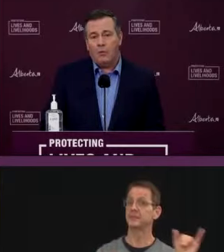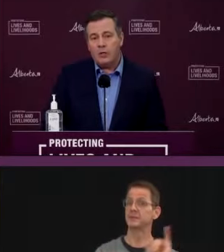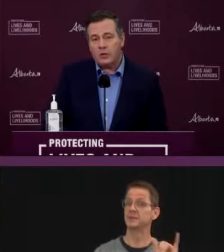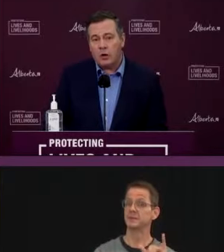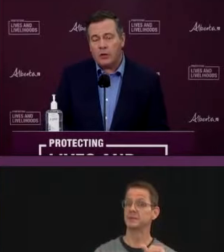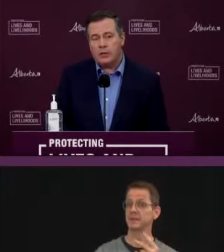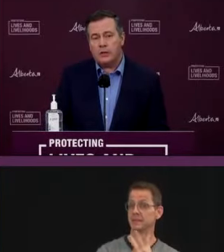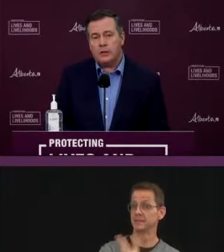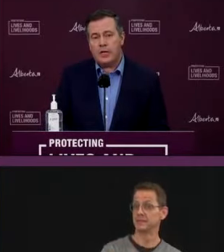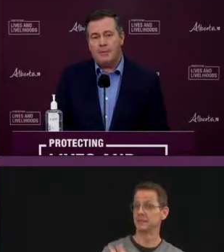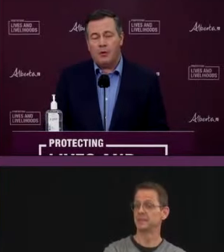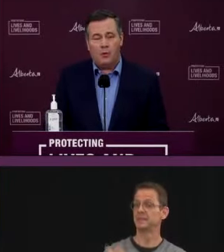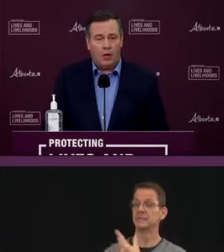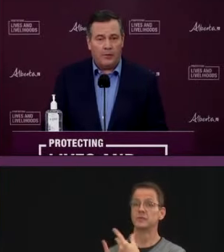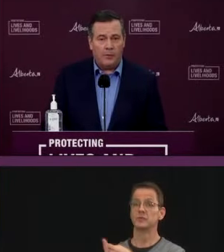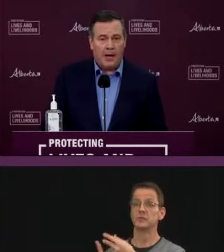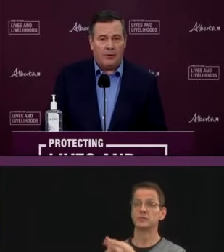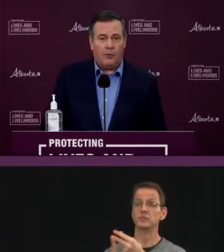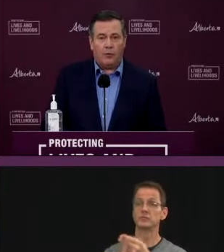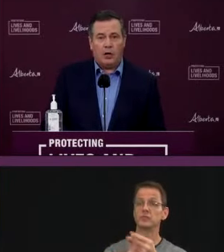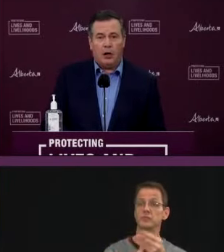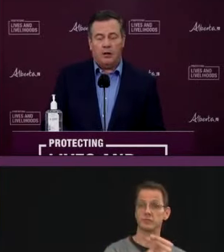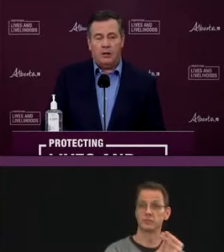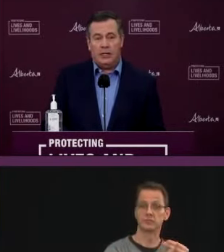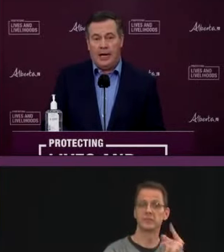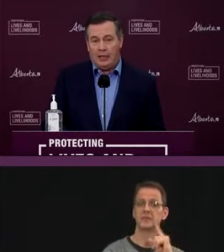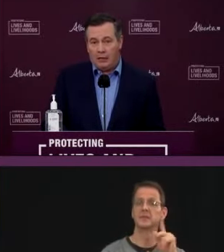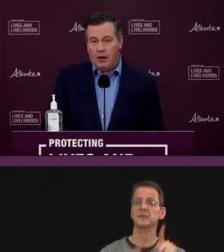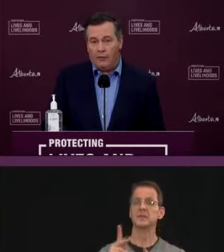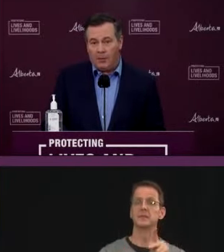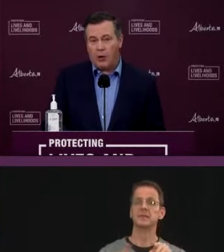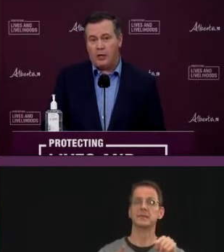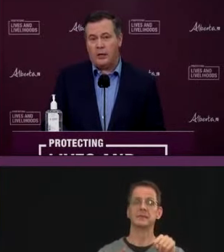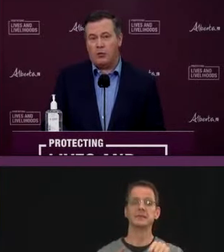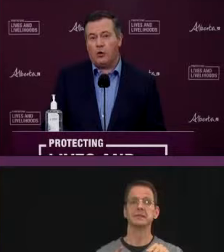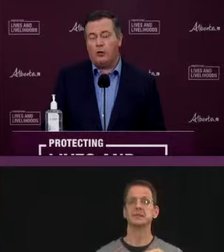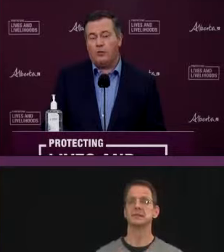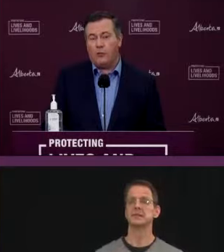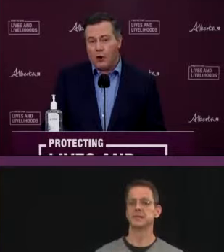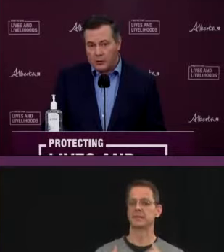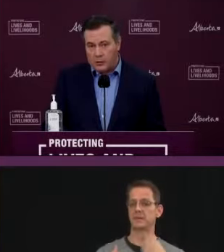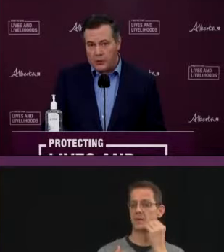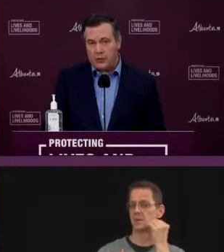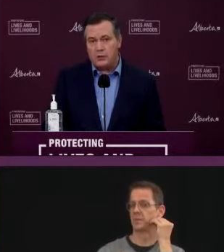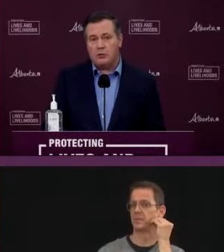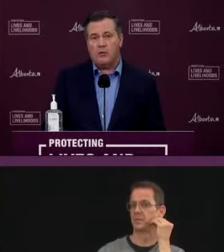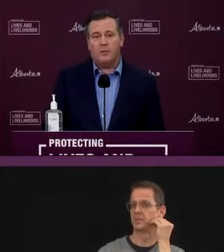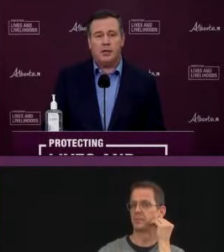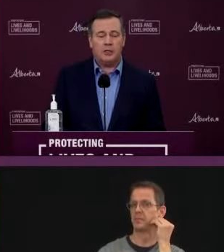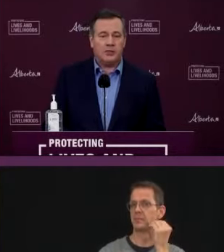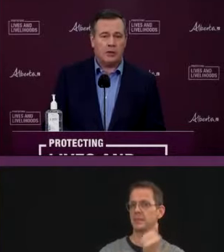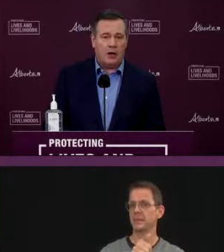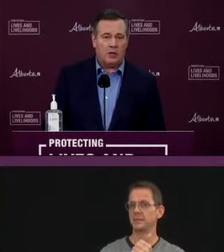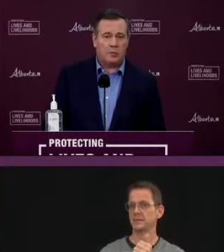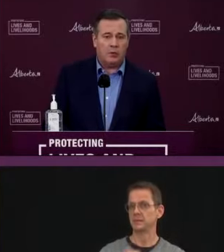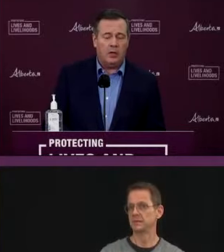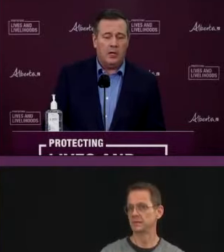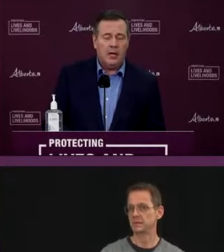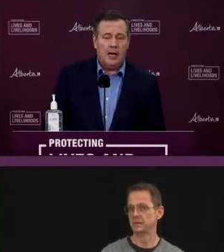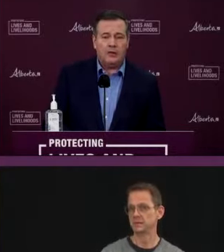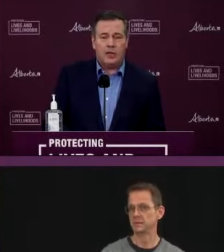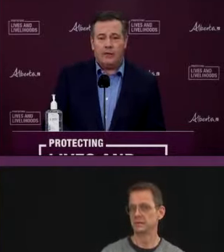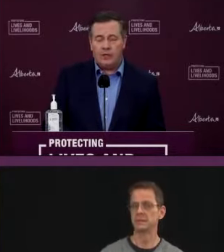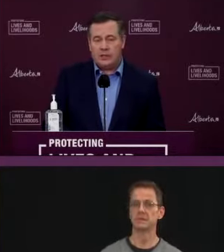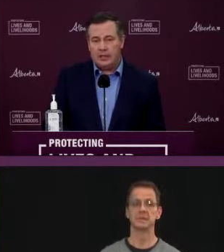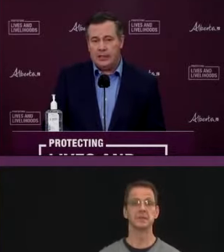When we started step one of the path forward on the 8th of February there were 432 COVID patients in hospital